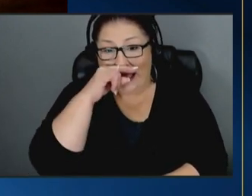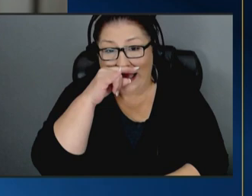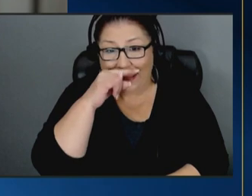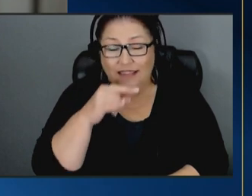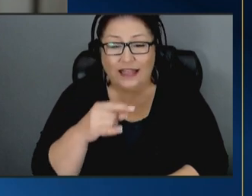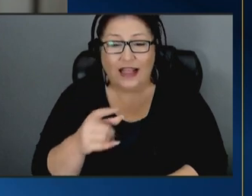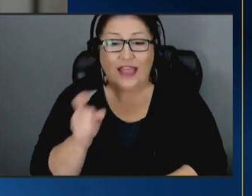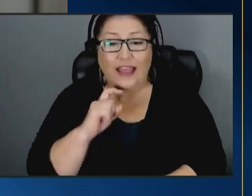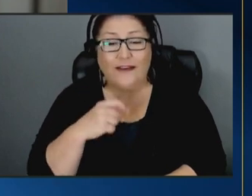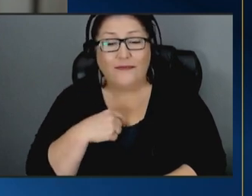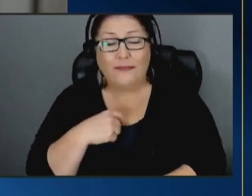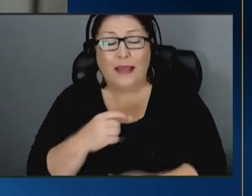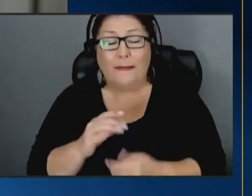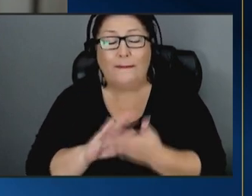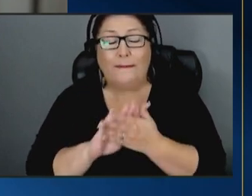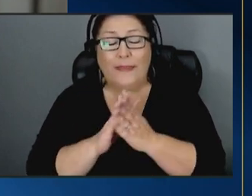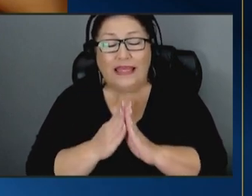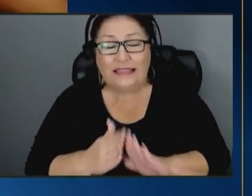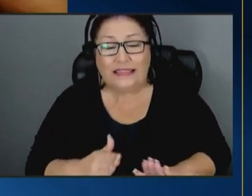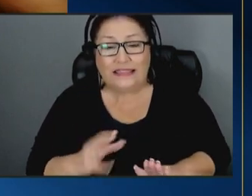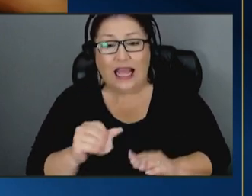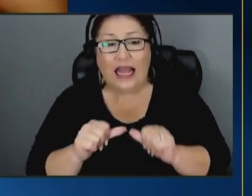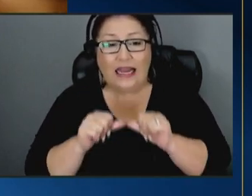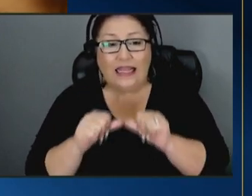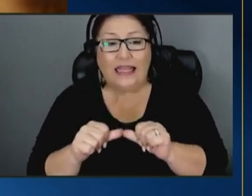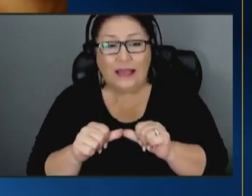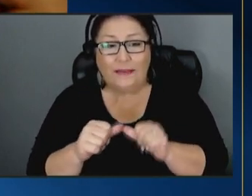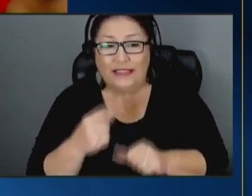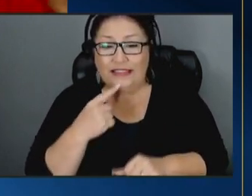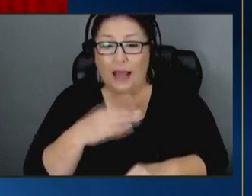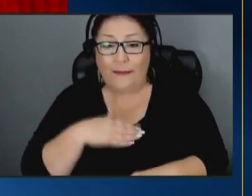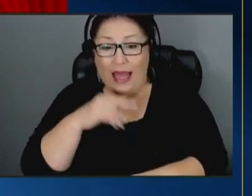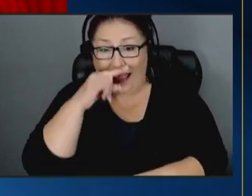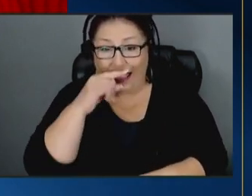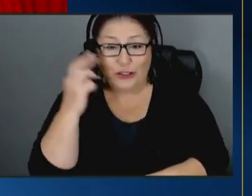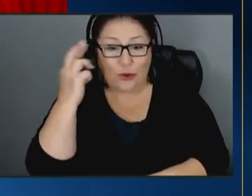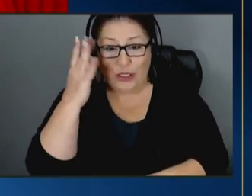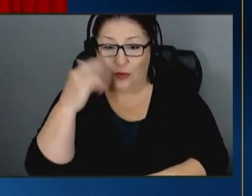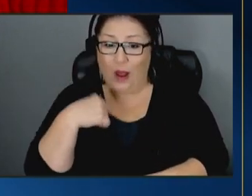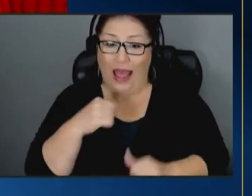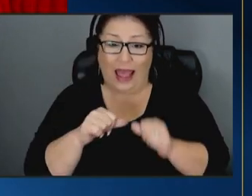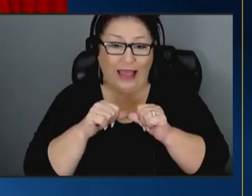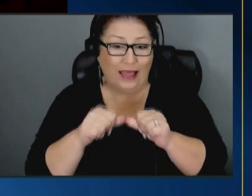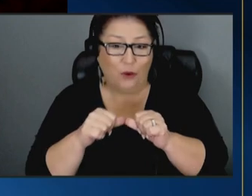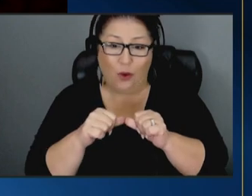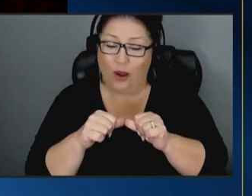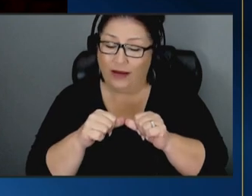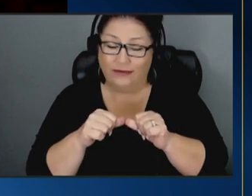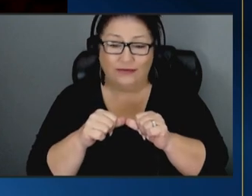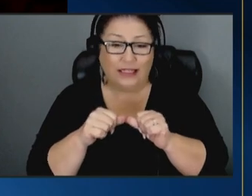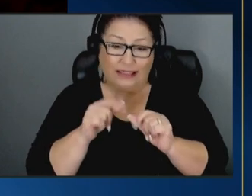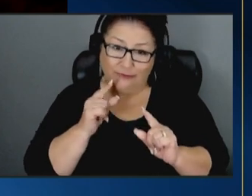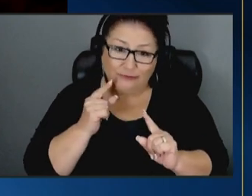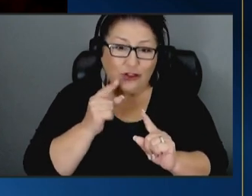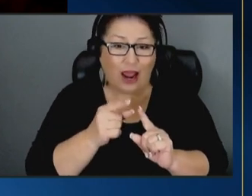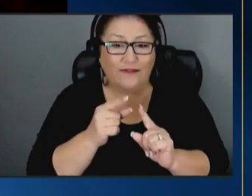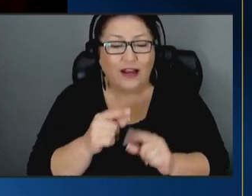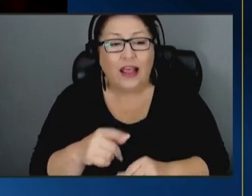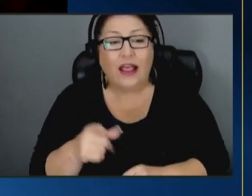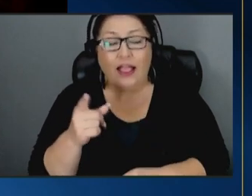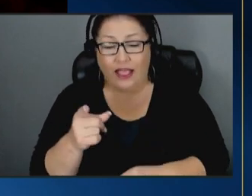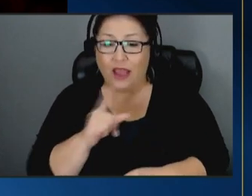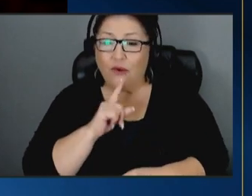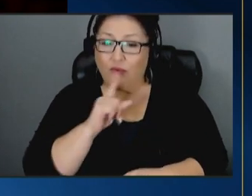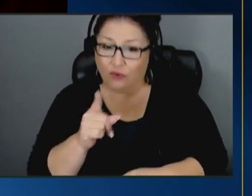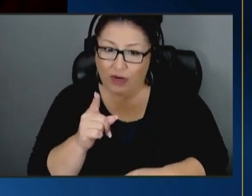peace and keep me sane my kids are the reason why i keep going and keep striving they play a big part in me